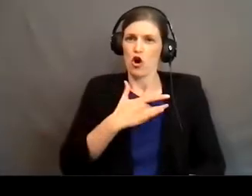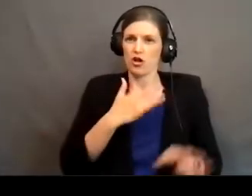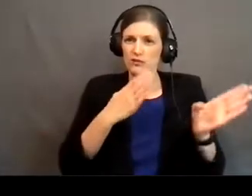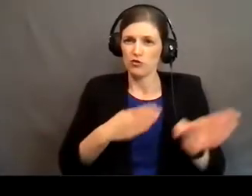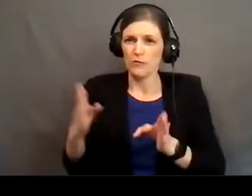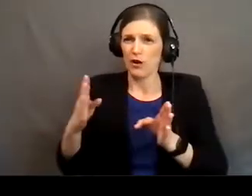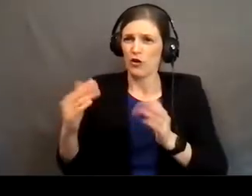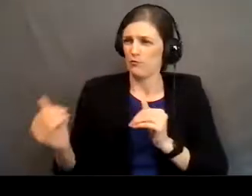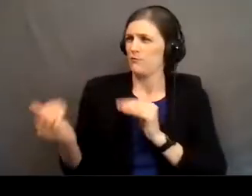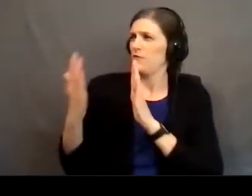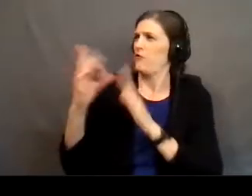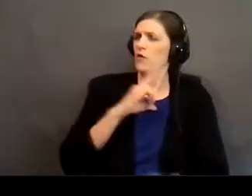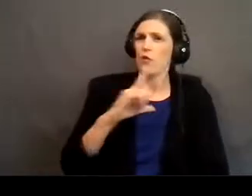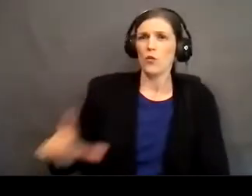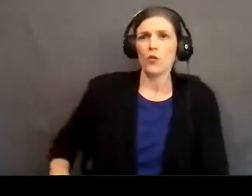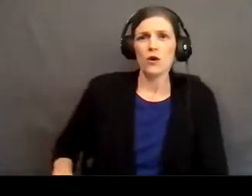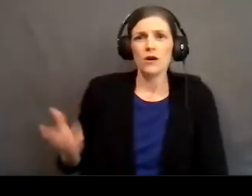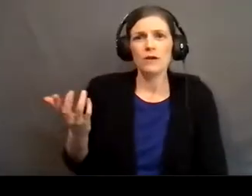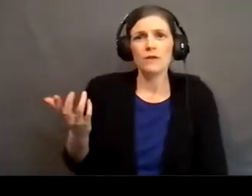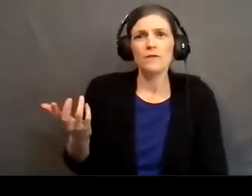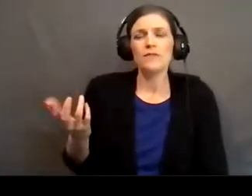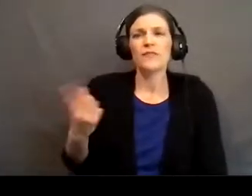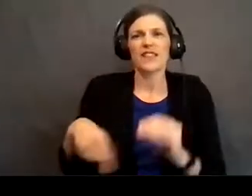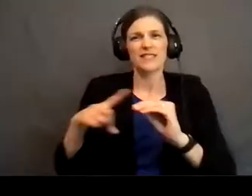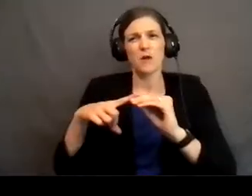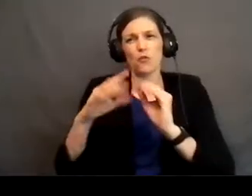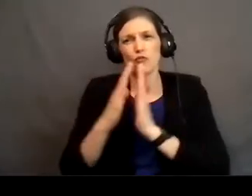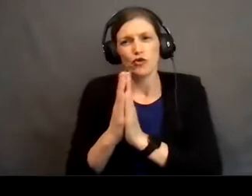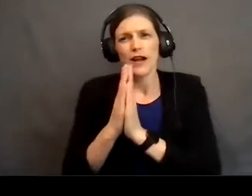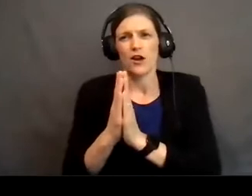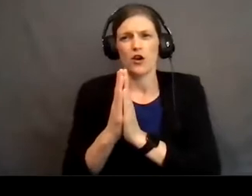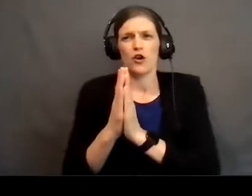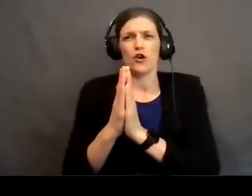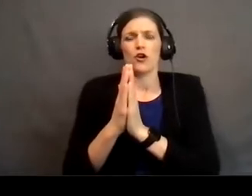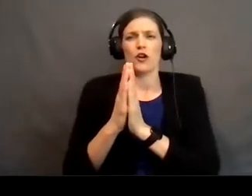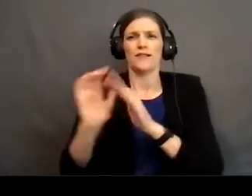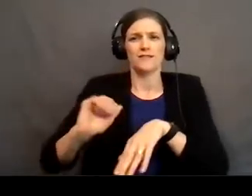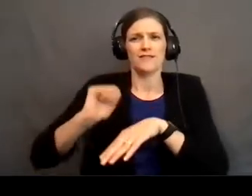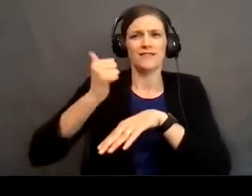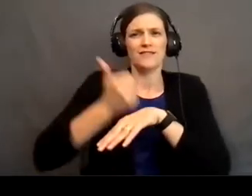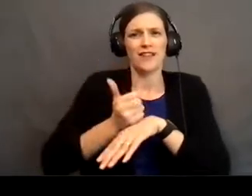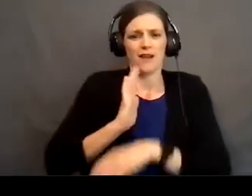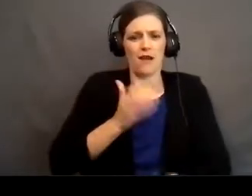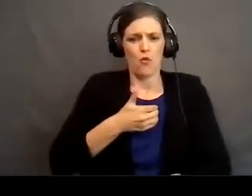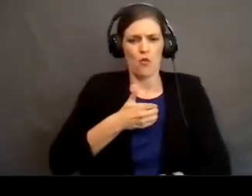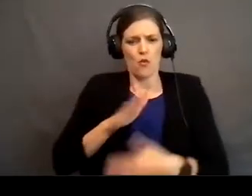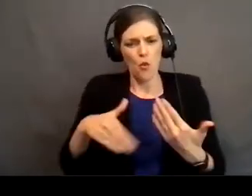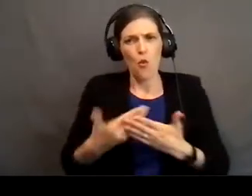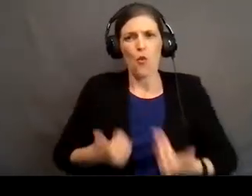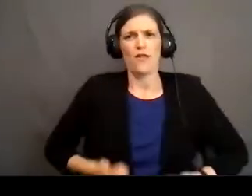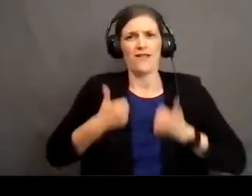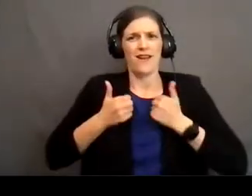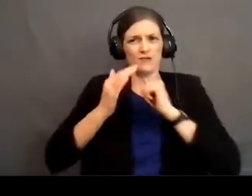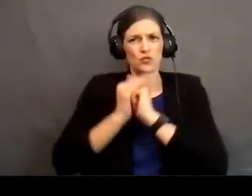before the Lord. It's about prayer and setting our entire lives on worship to God so that when we